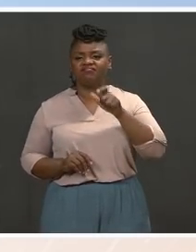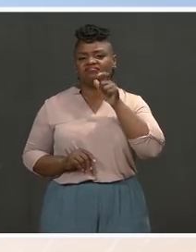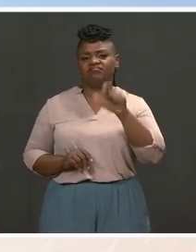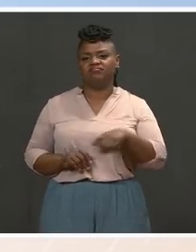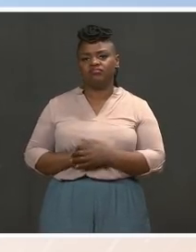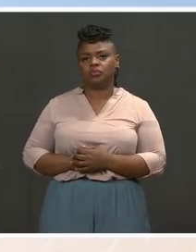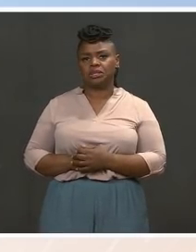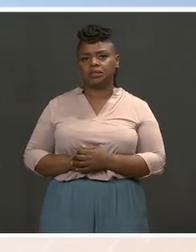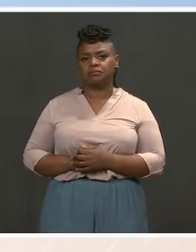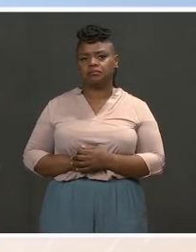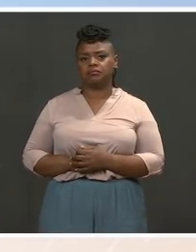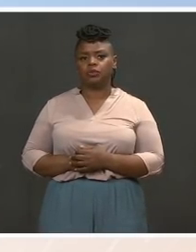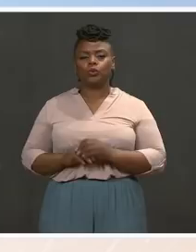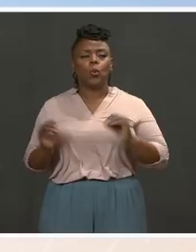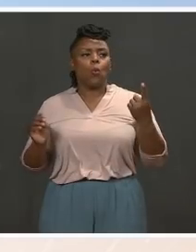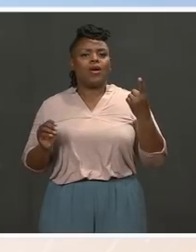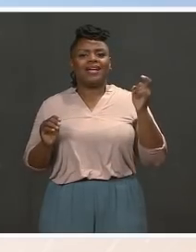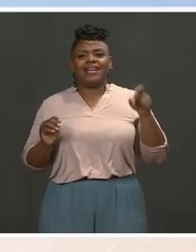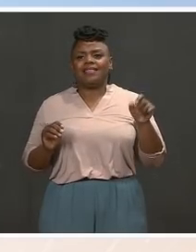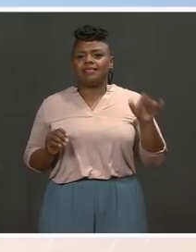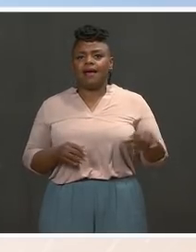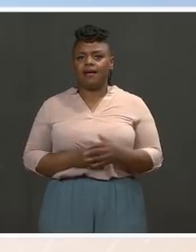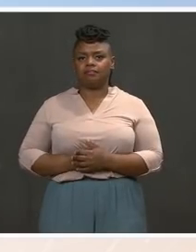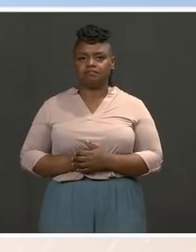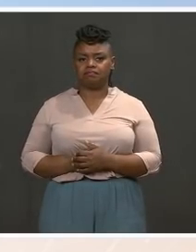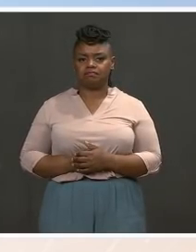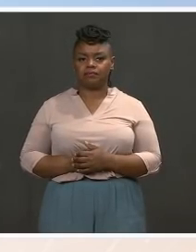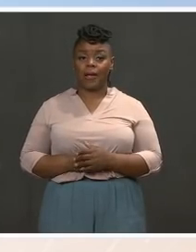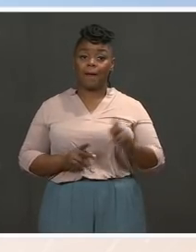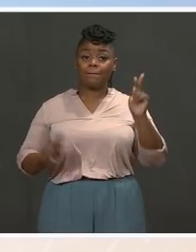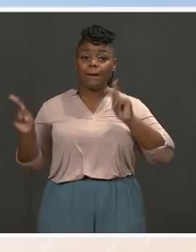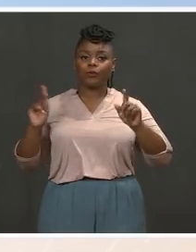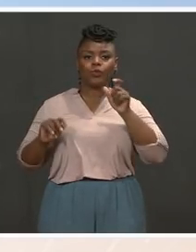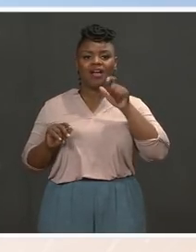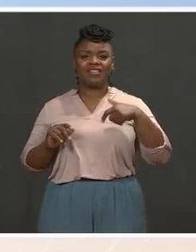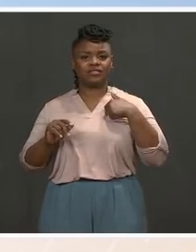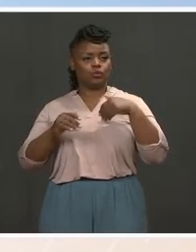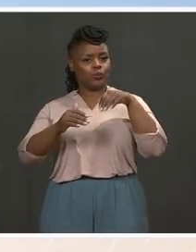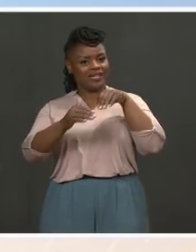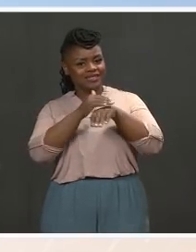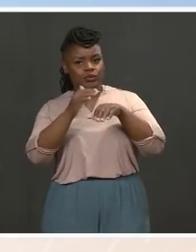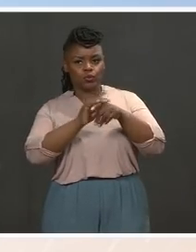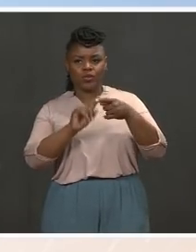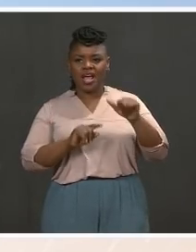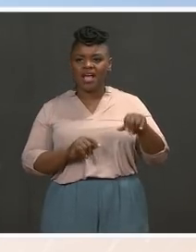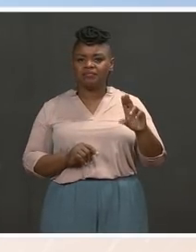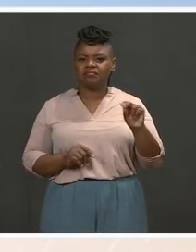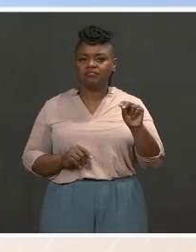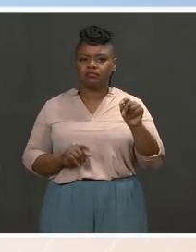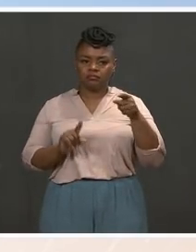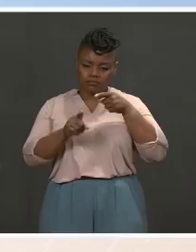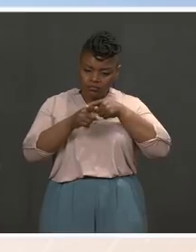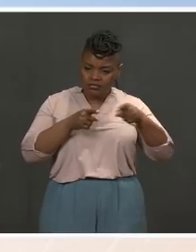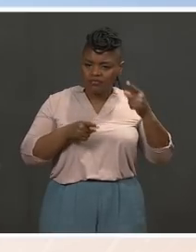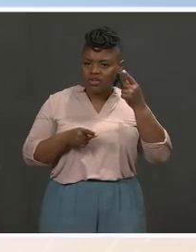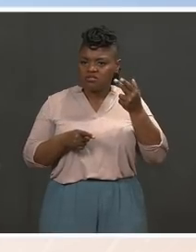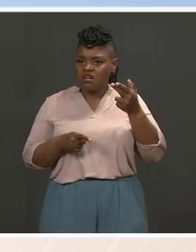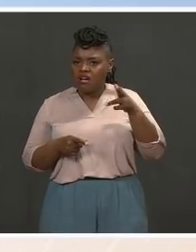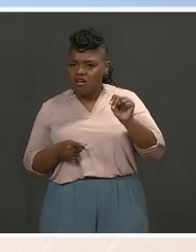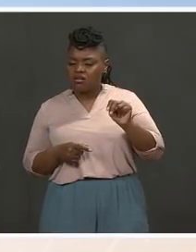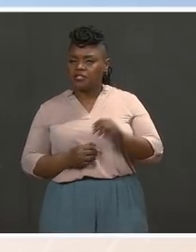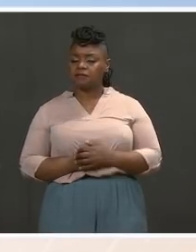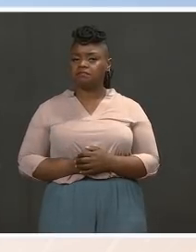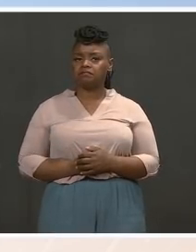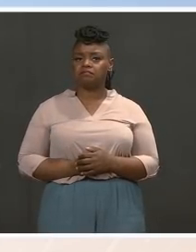what what people have access to in this country. And he will continue to — so